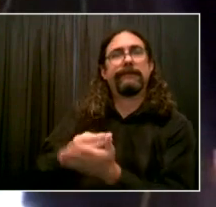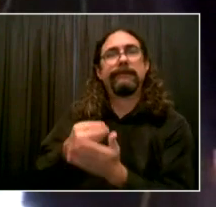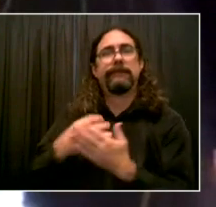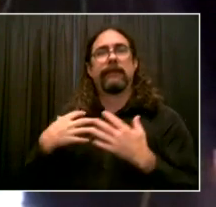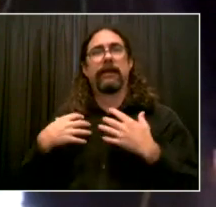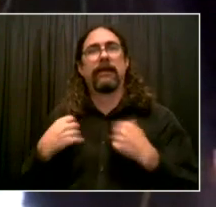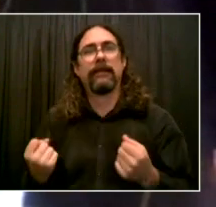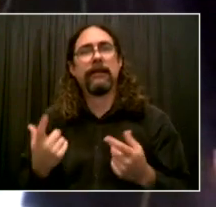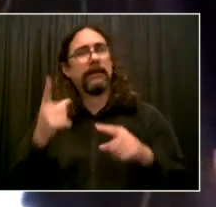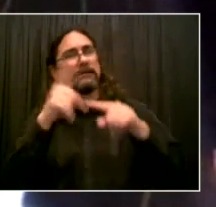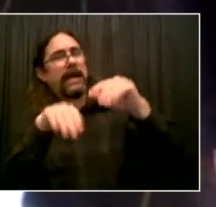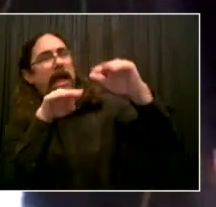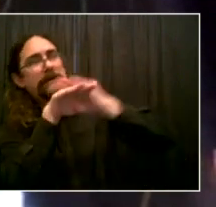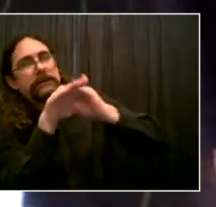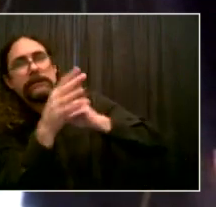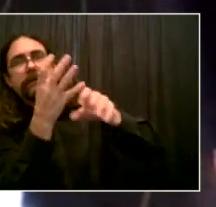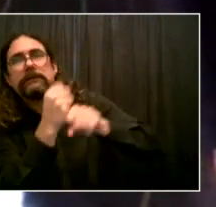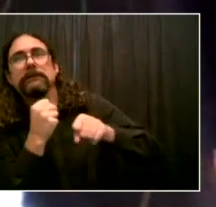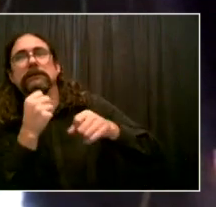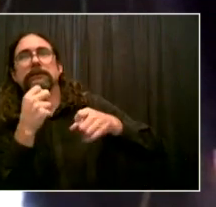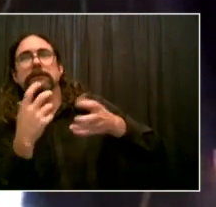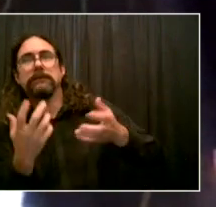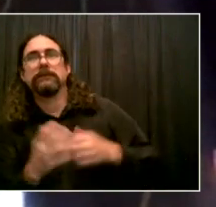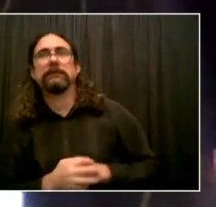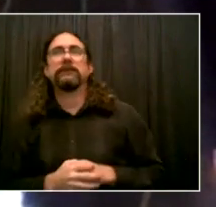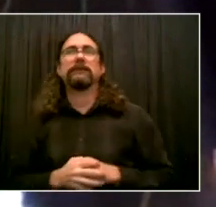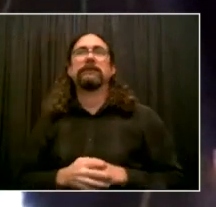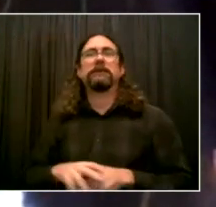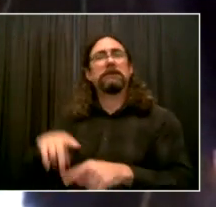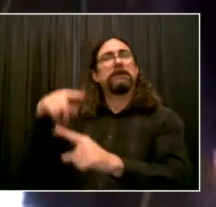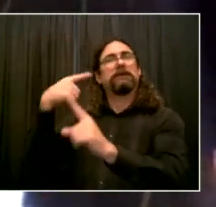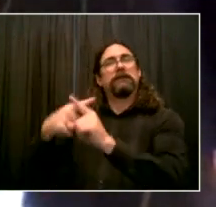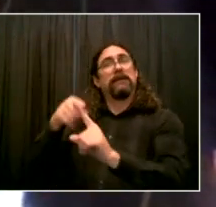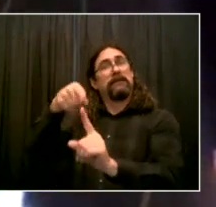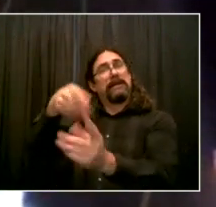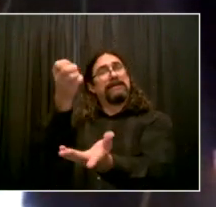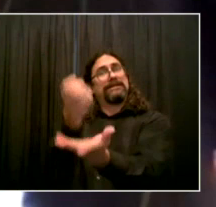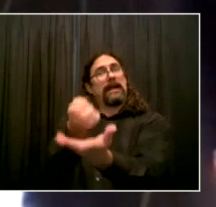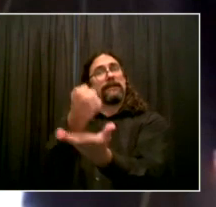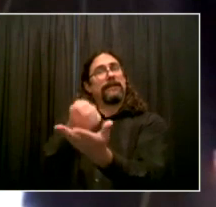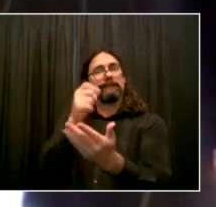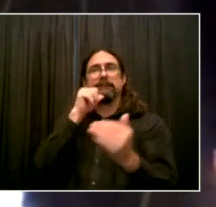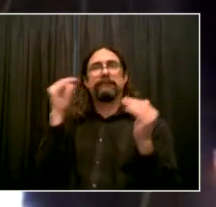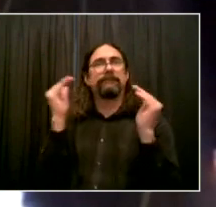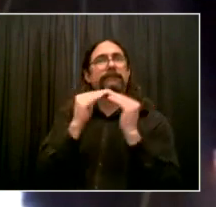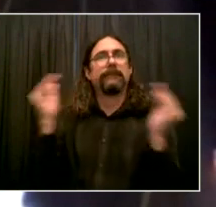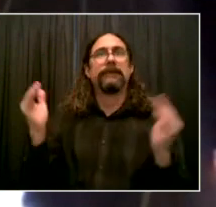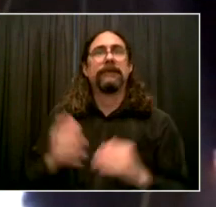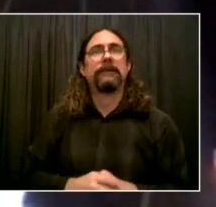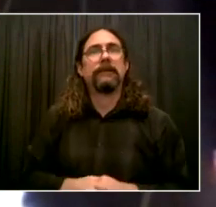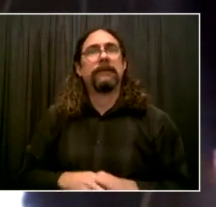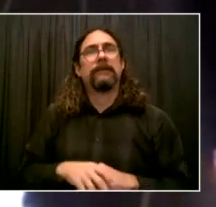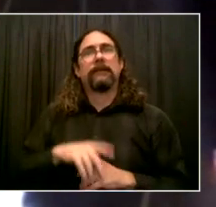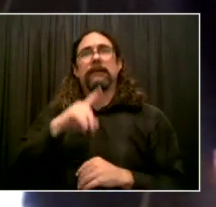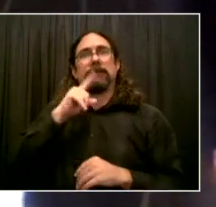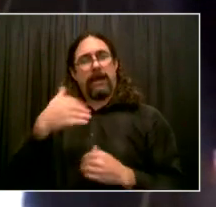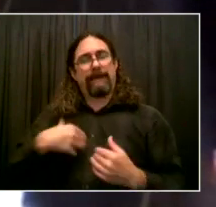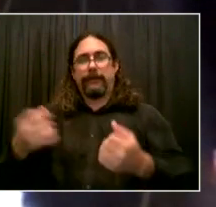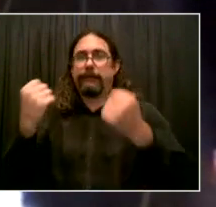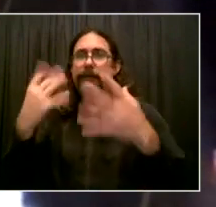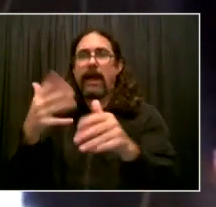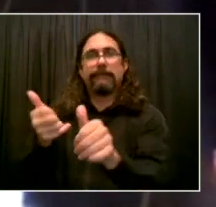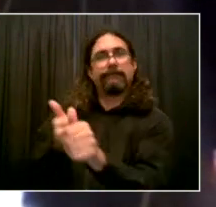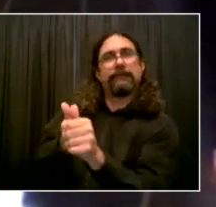economic injustice. For more than 20 years as Chief Medical Officer and Partners in Health, I have witnessed firsthand